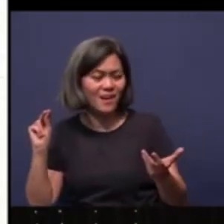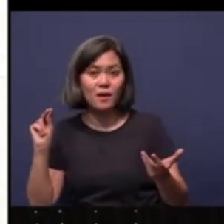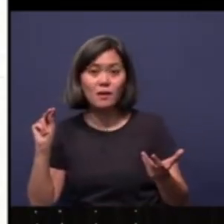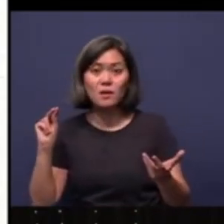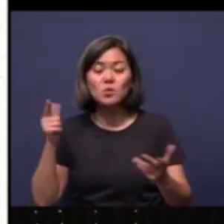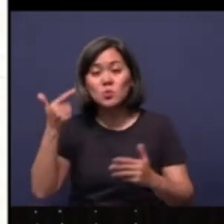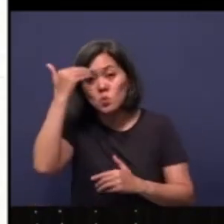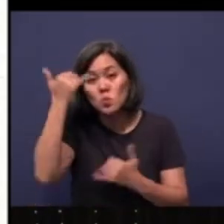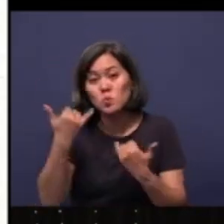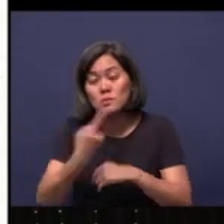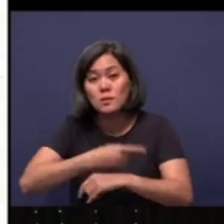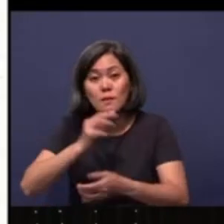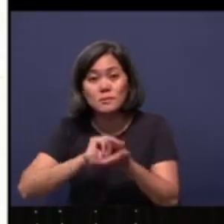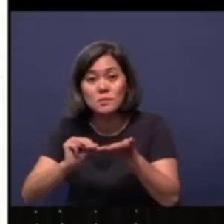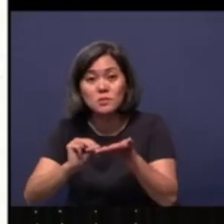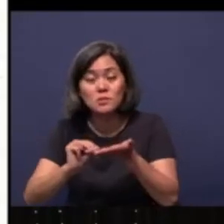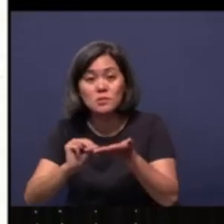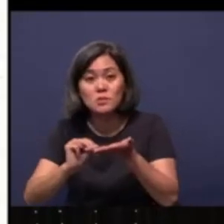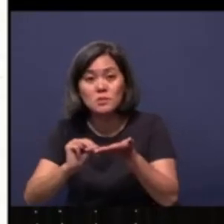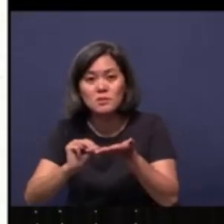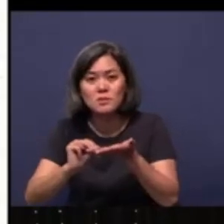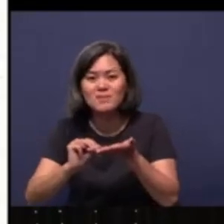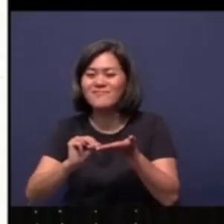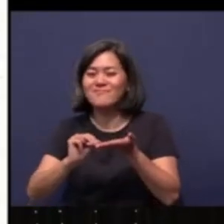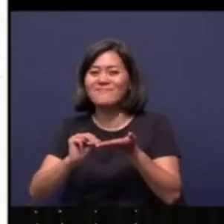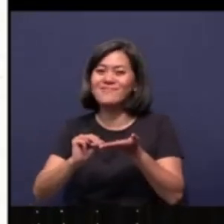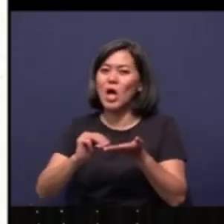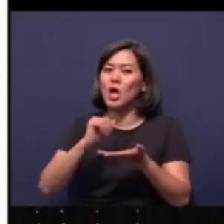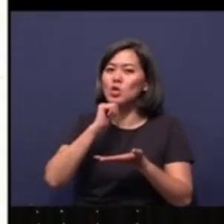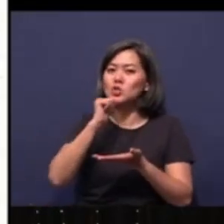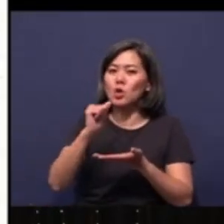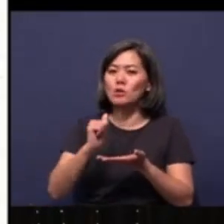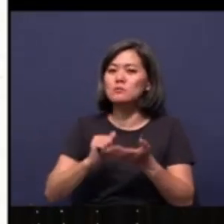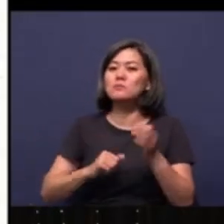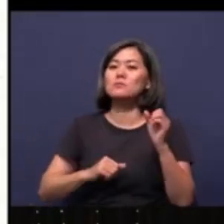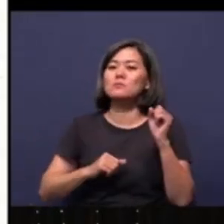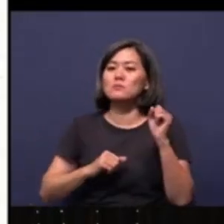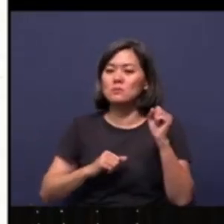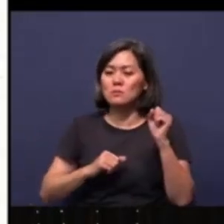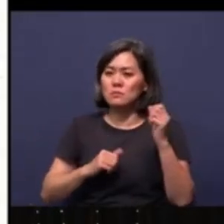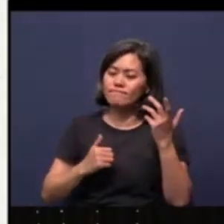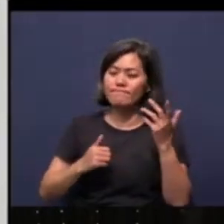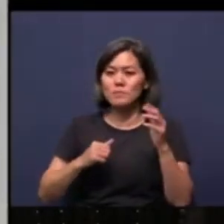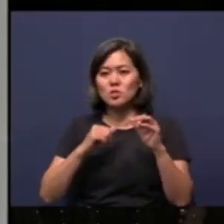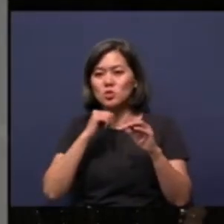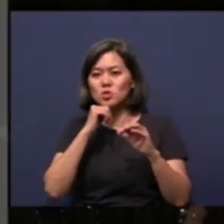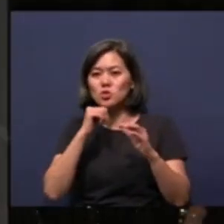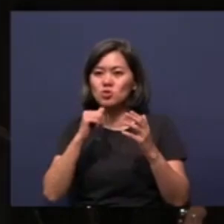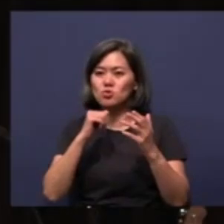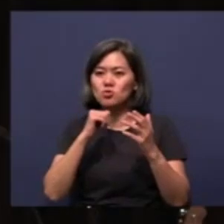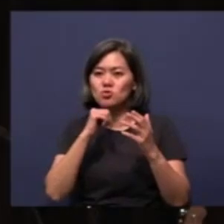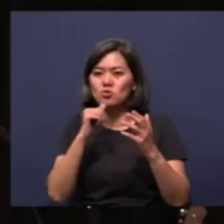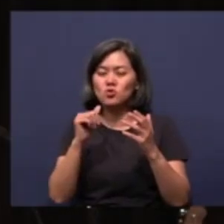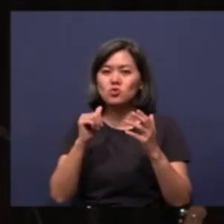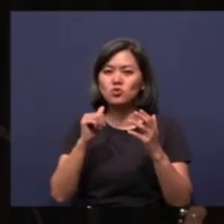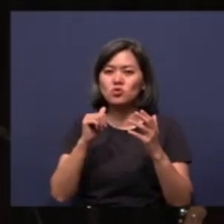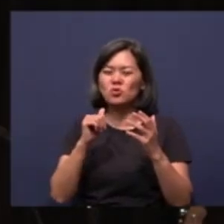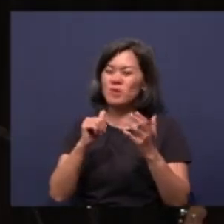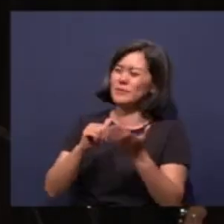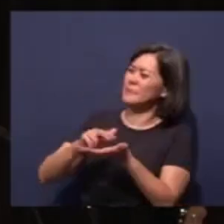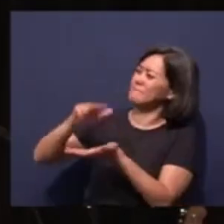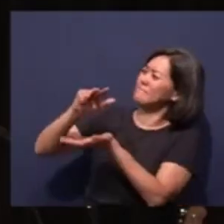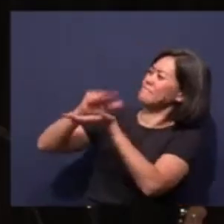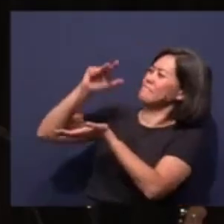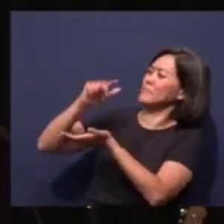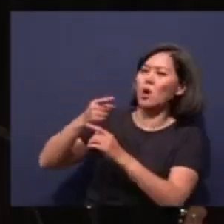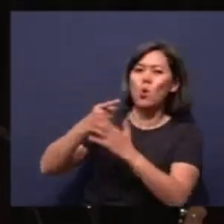You know, today's message, it's not a nod. It's not a validation of